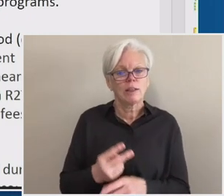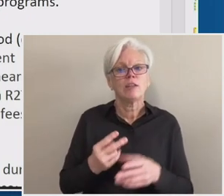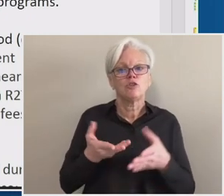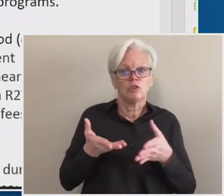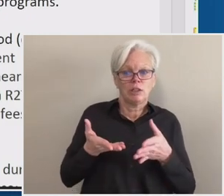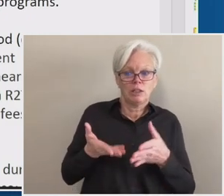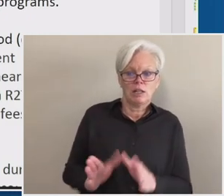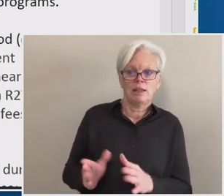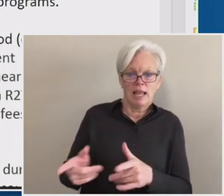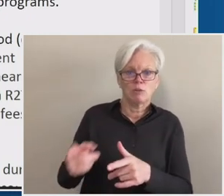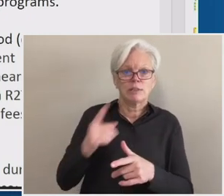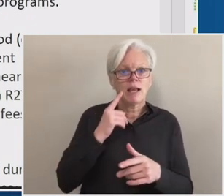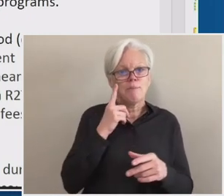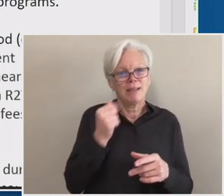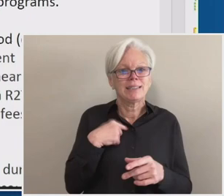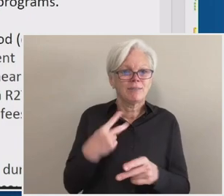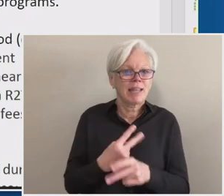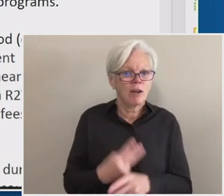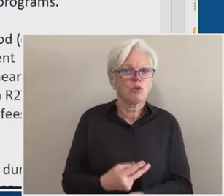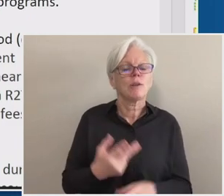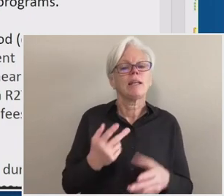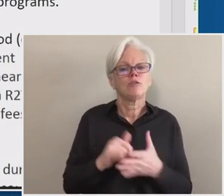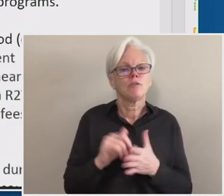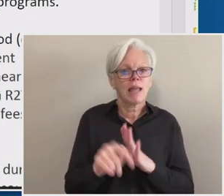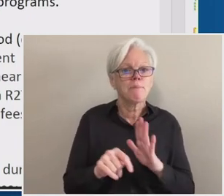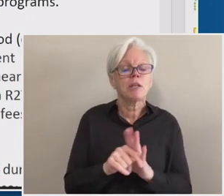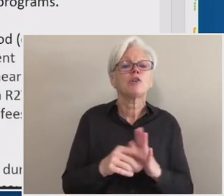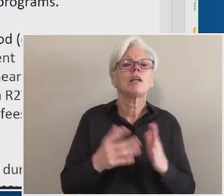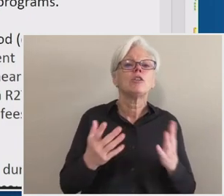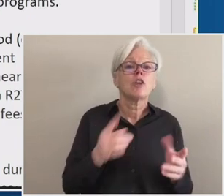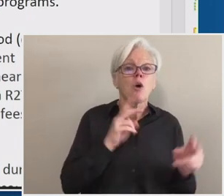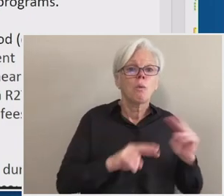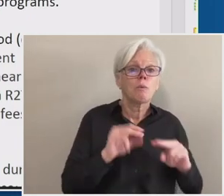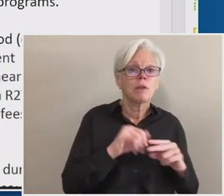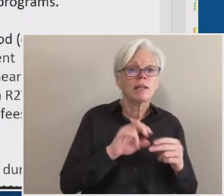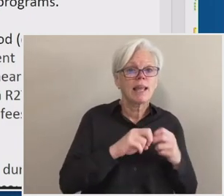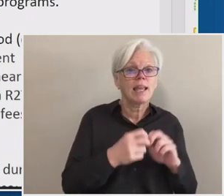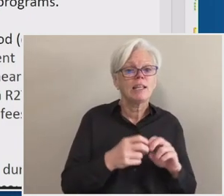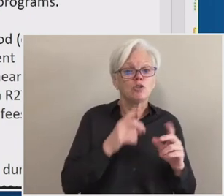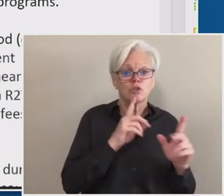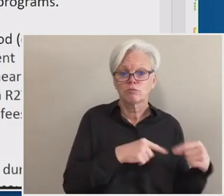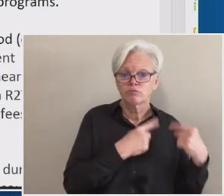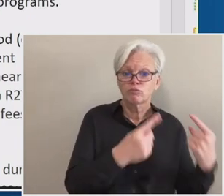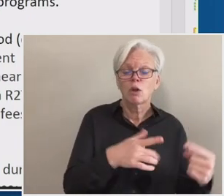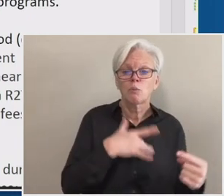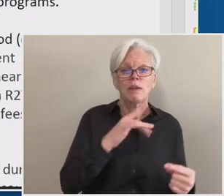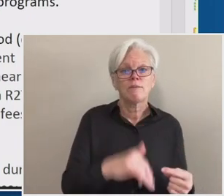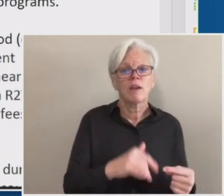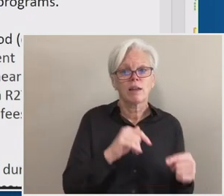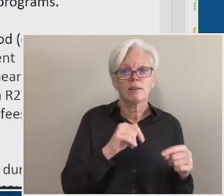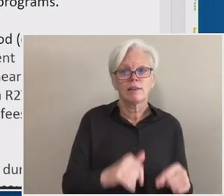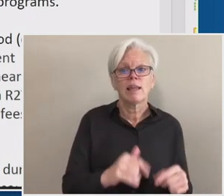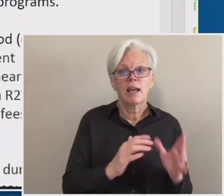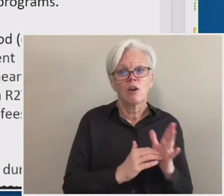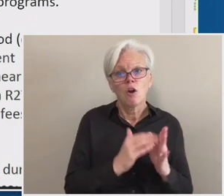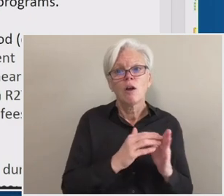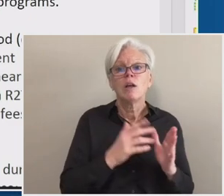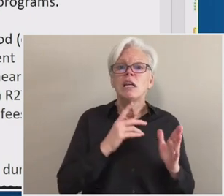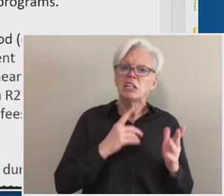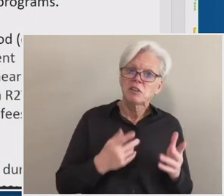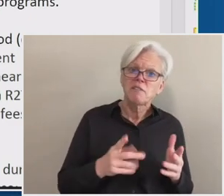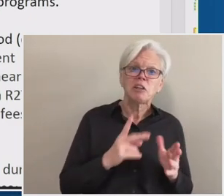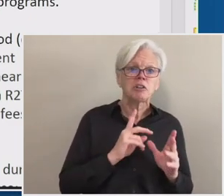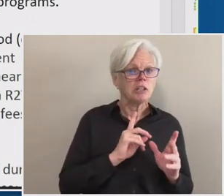So when we looked at this issue, we've long felt that these are often very generous policies